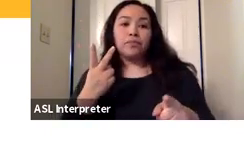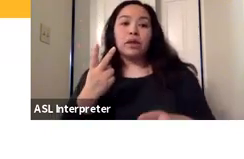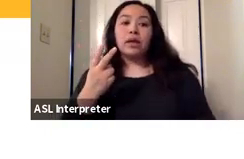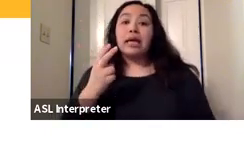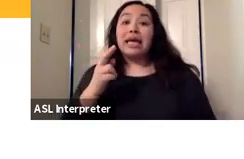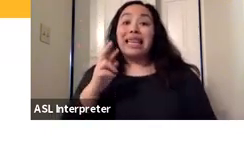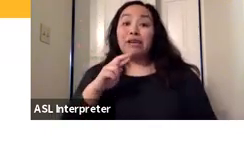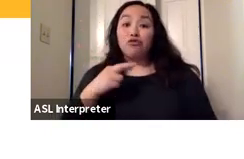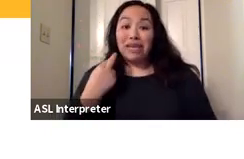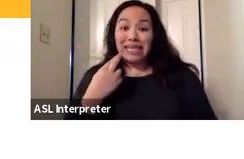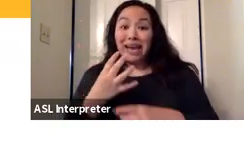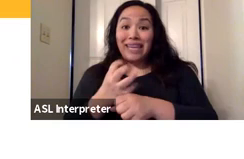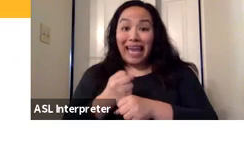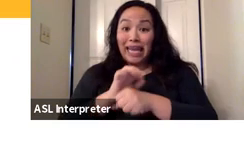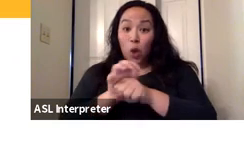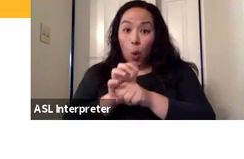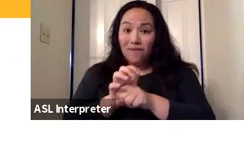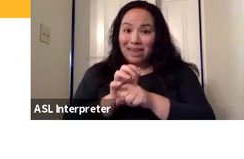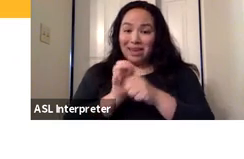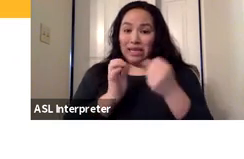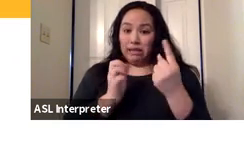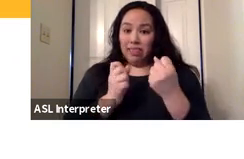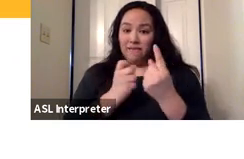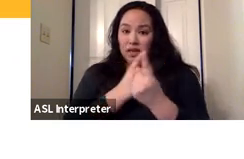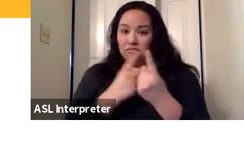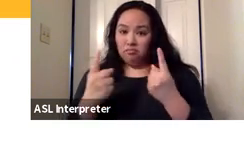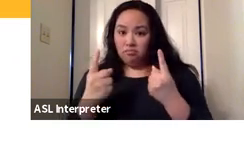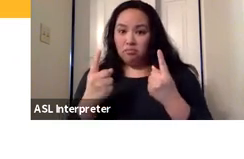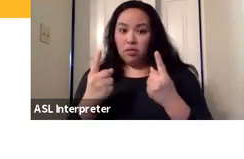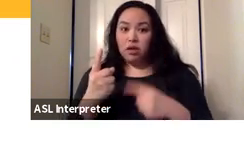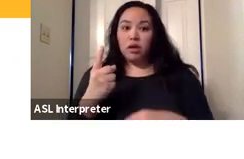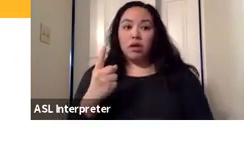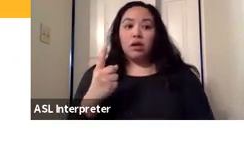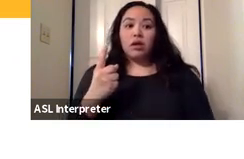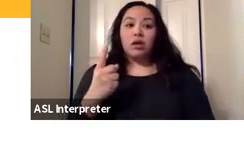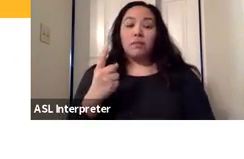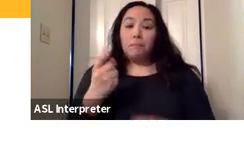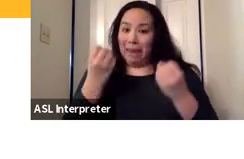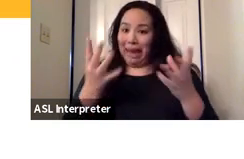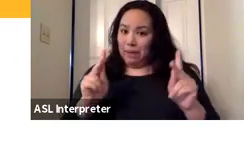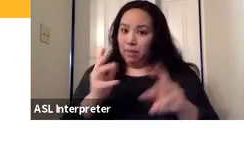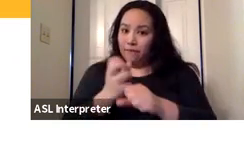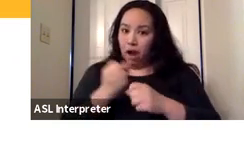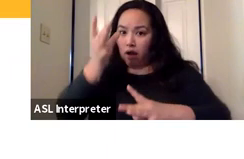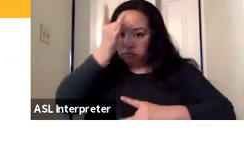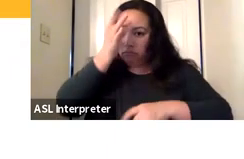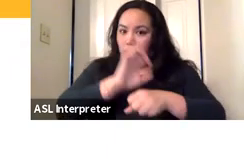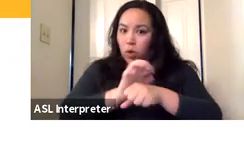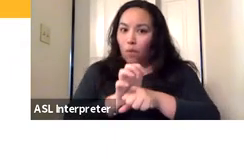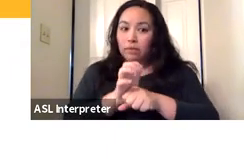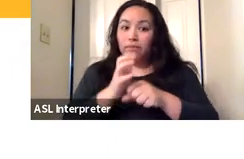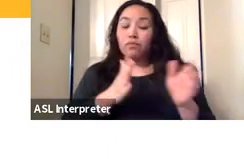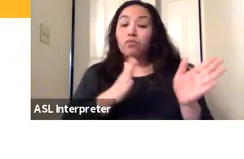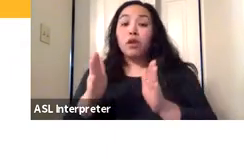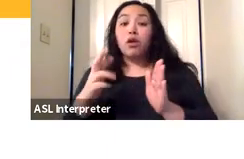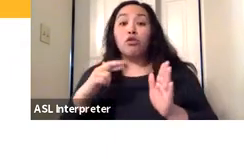the US is very high. One in 11 Americans have got COVID so far. The risk of dying is